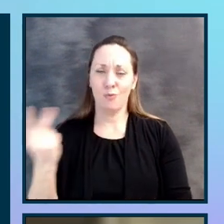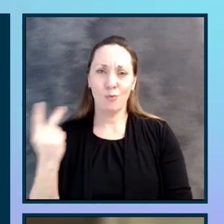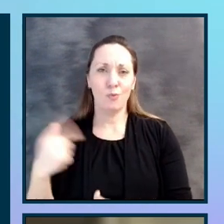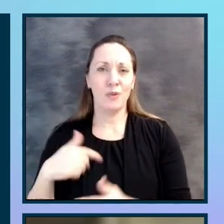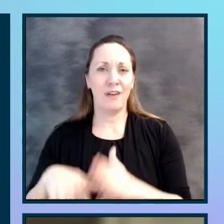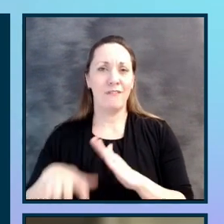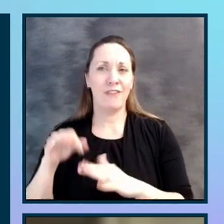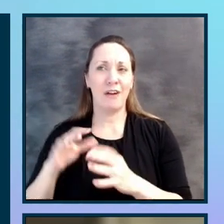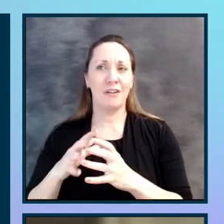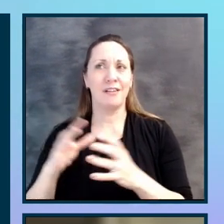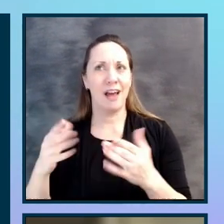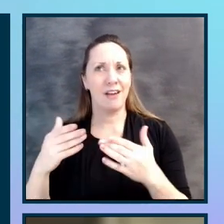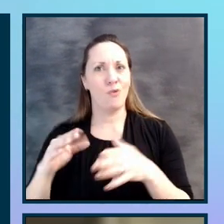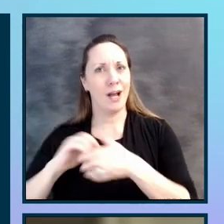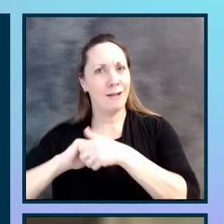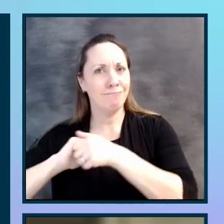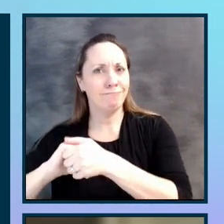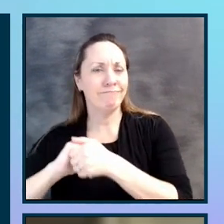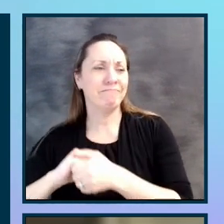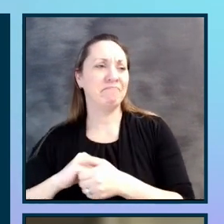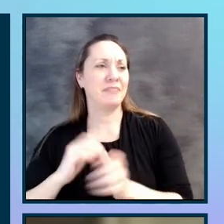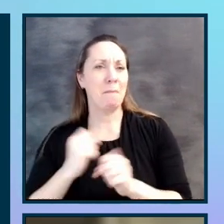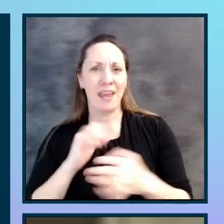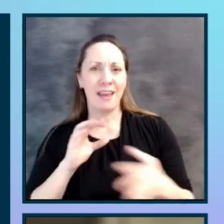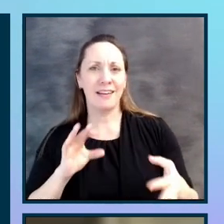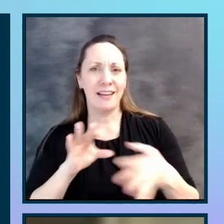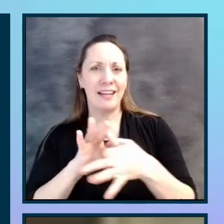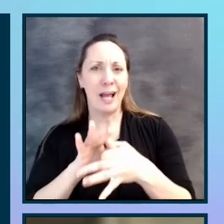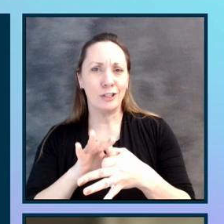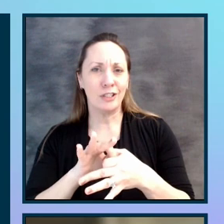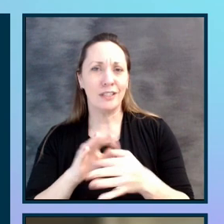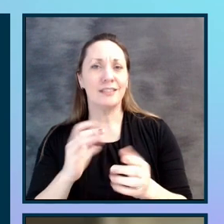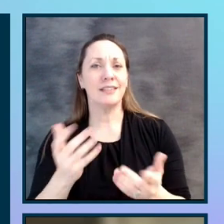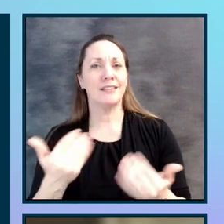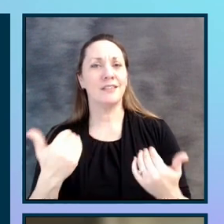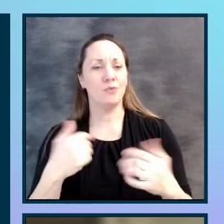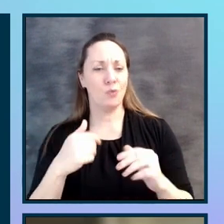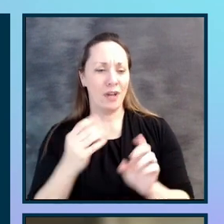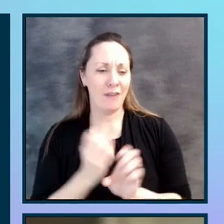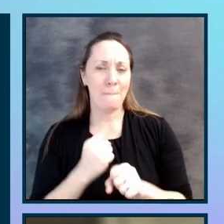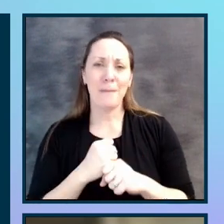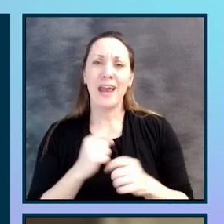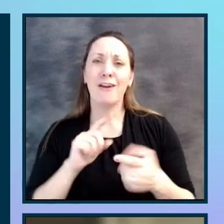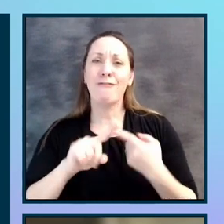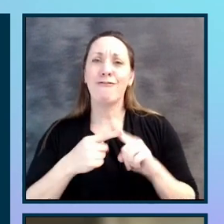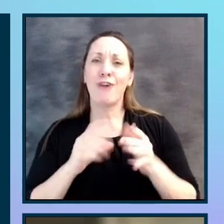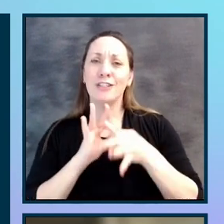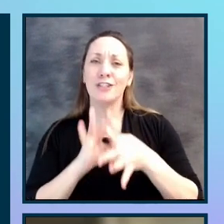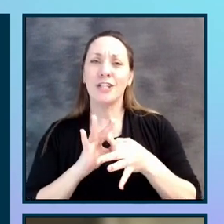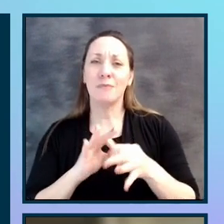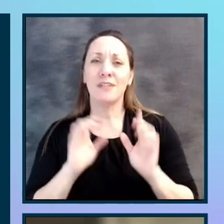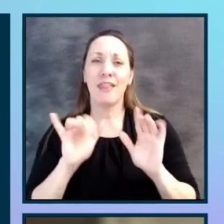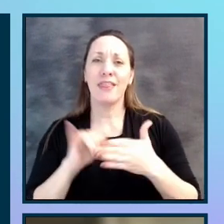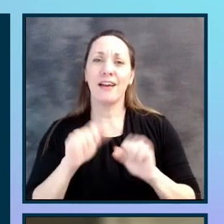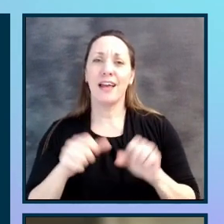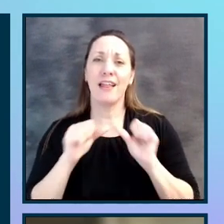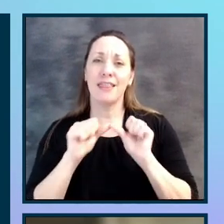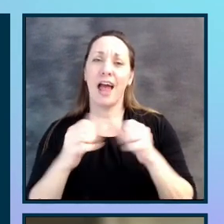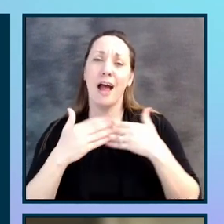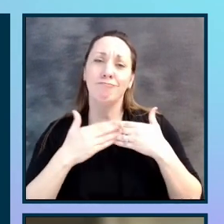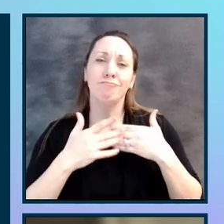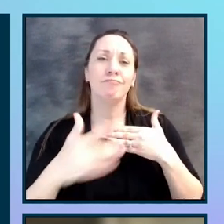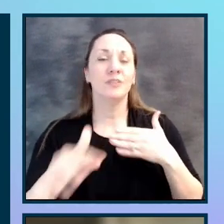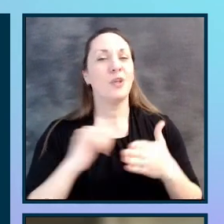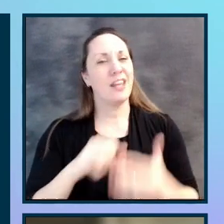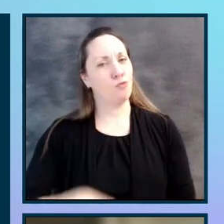people who have found connections and build friendships that can last a long time. So that's something that we're really proud of is kind of the social nature